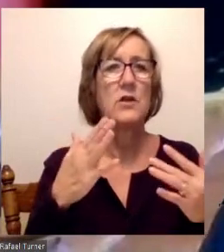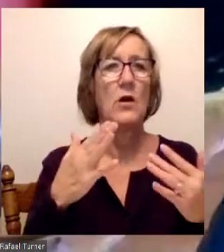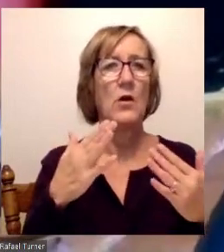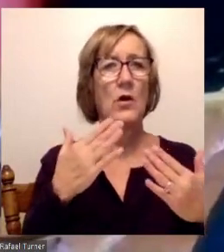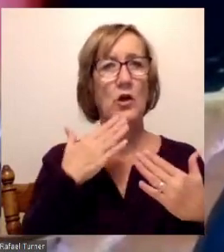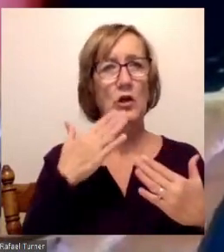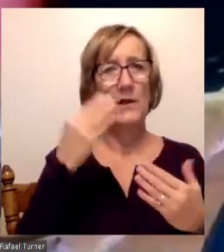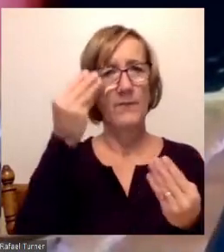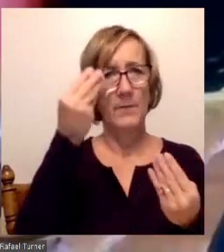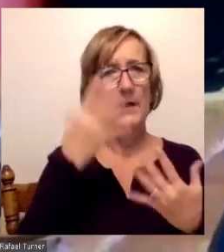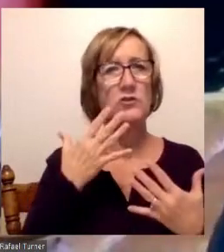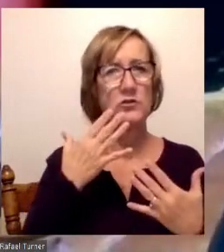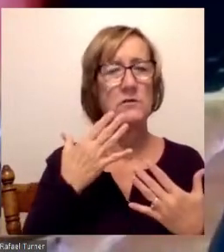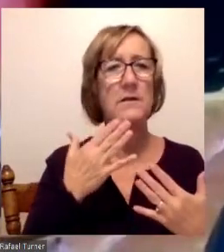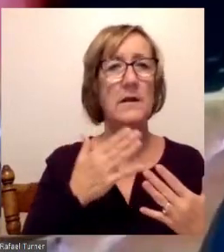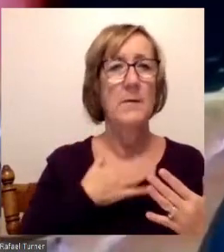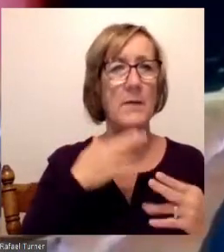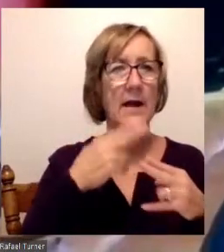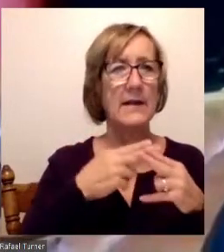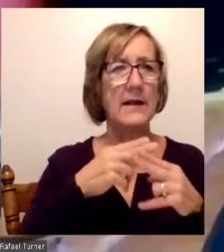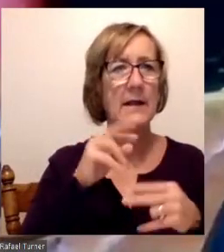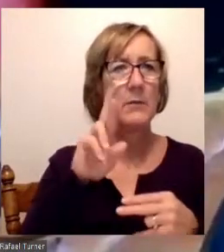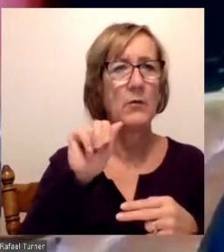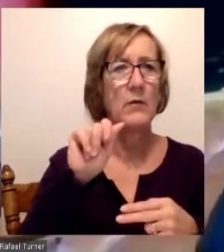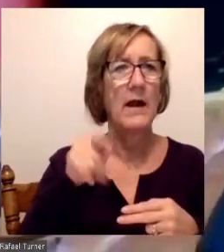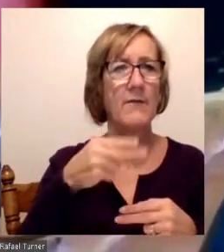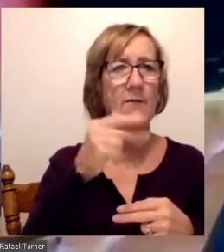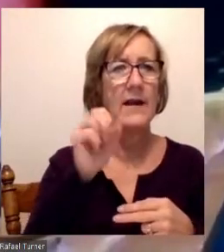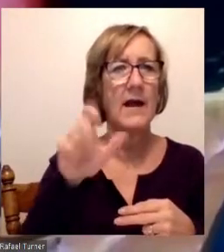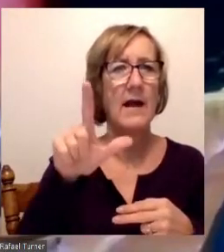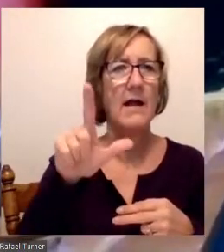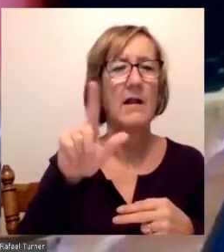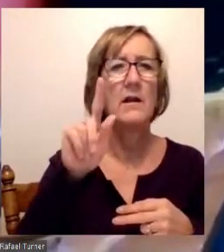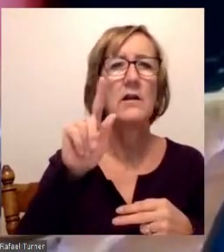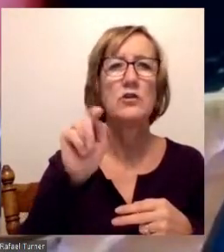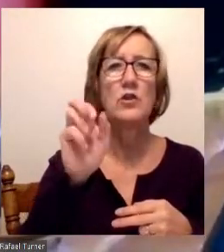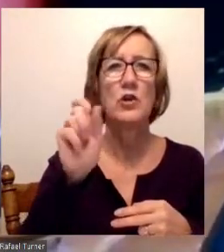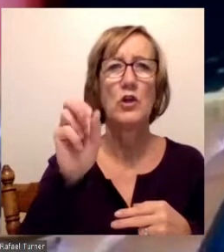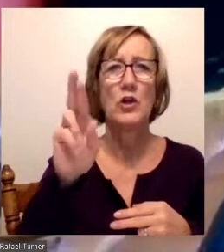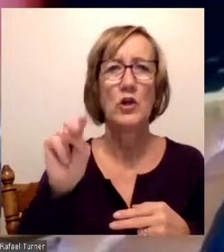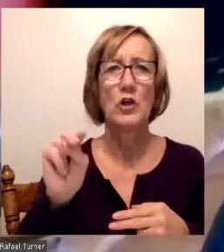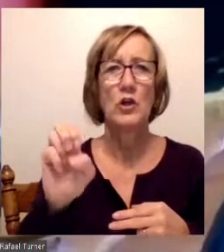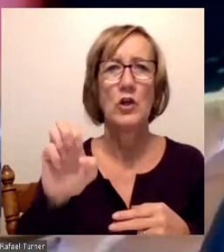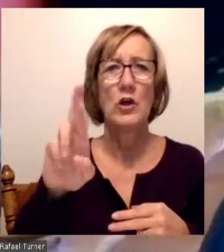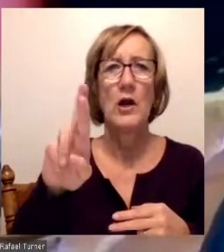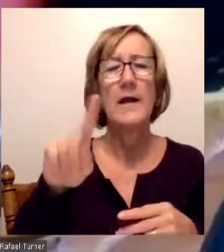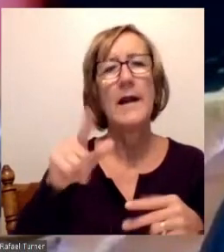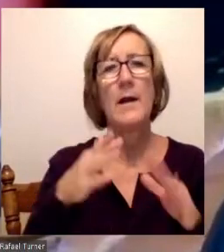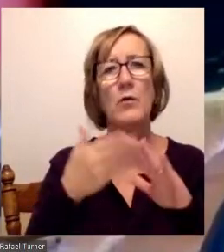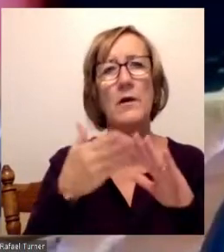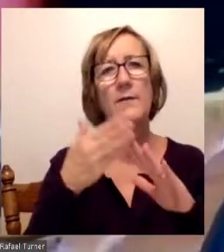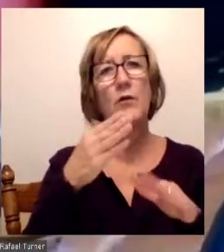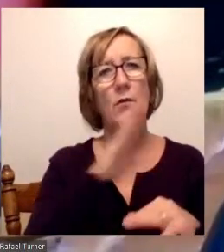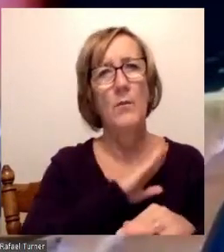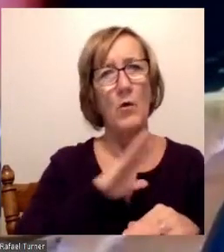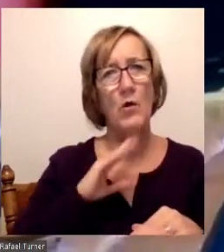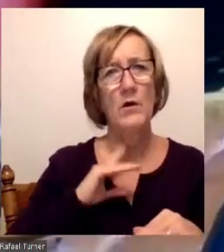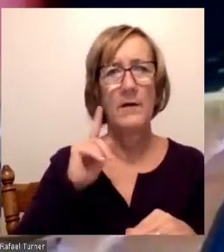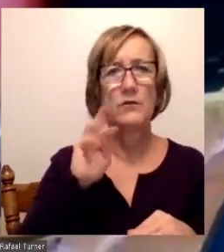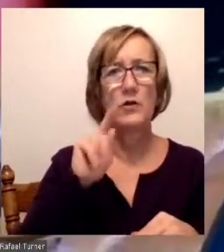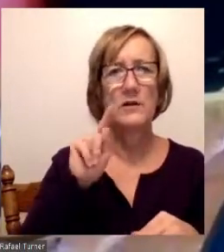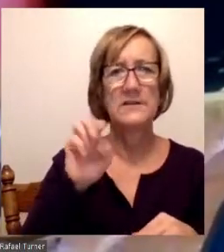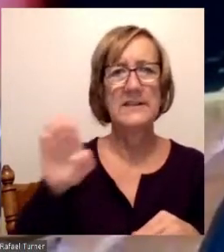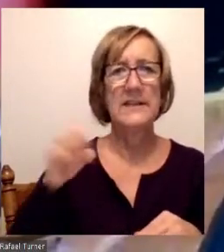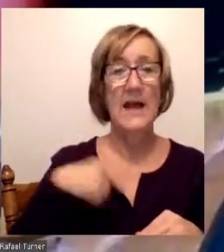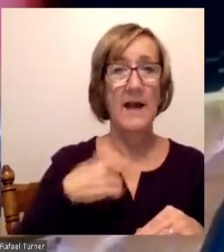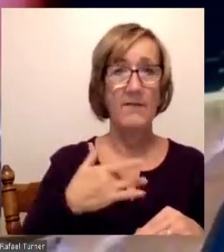session here. My name is Raphael Christopher Turner, and I'm running for the Mott Community College Board of Trustees because I believe that I'm the most